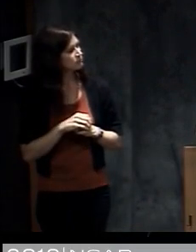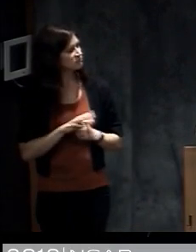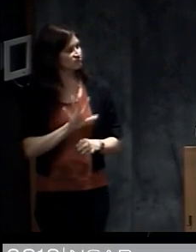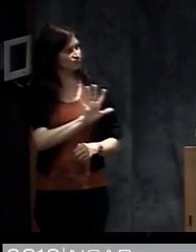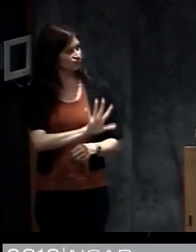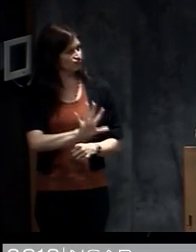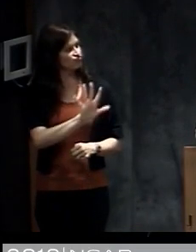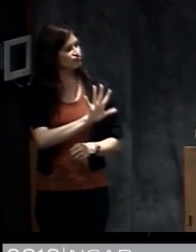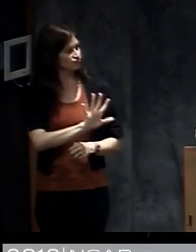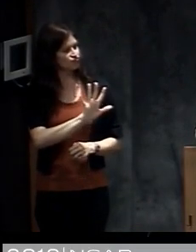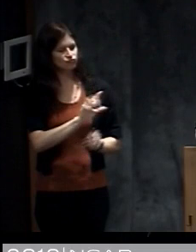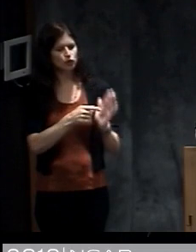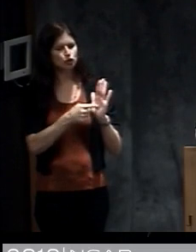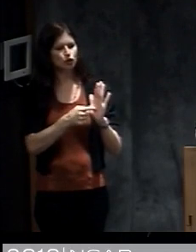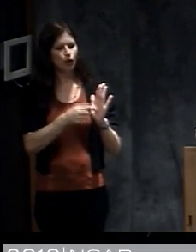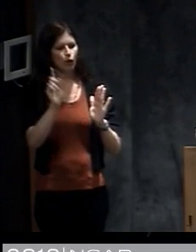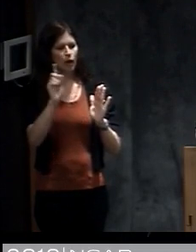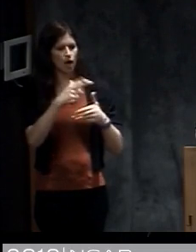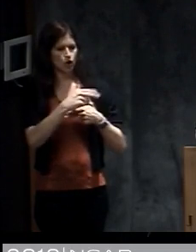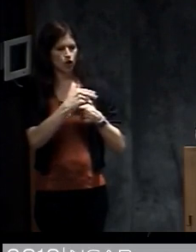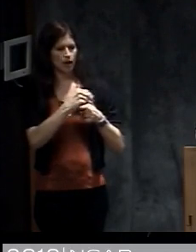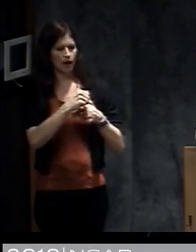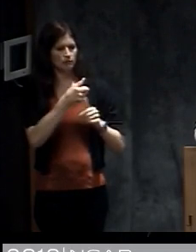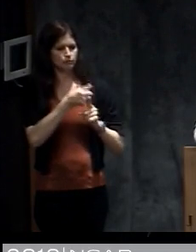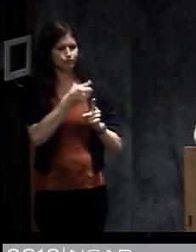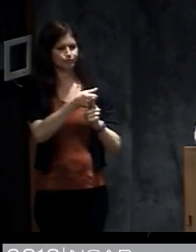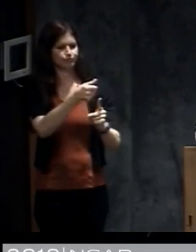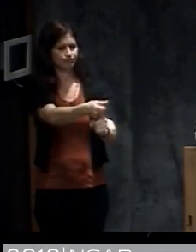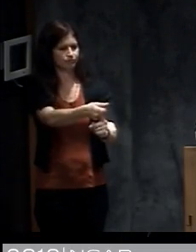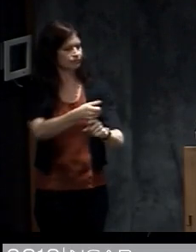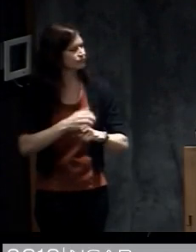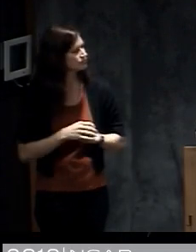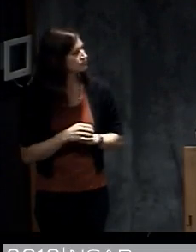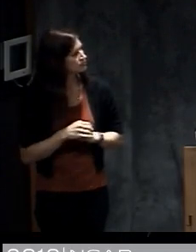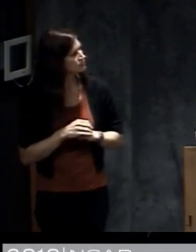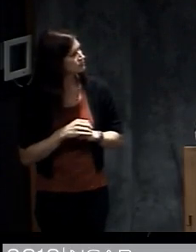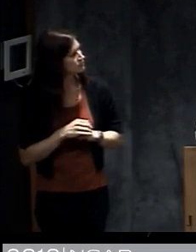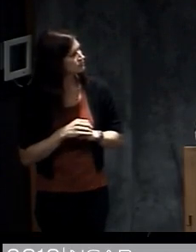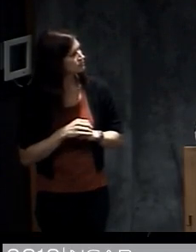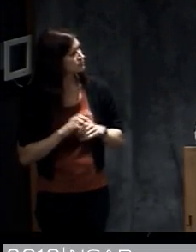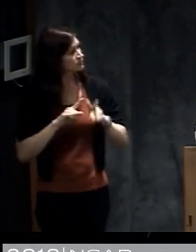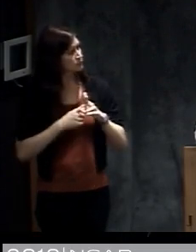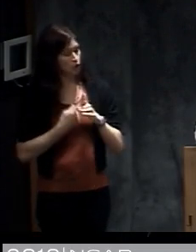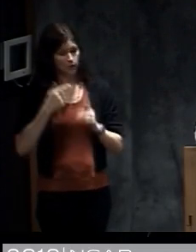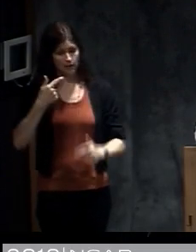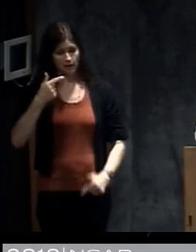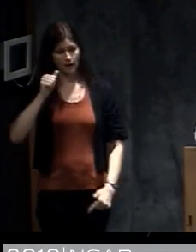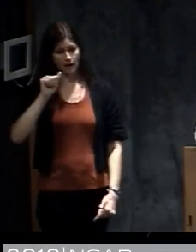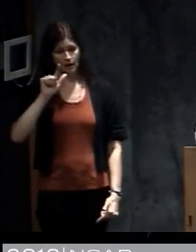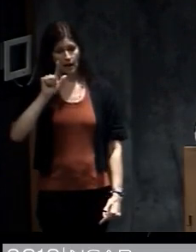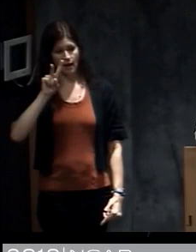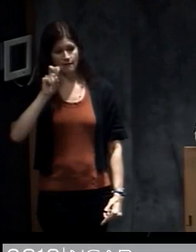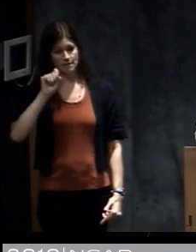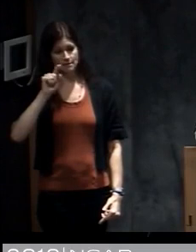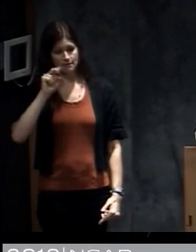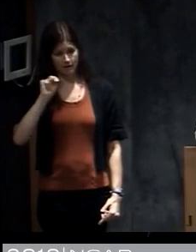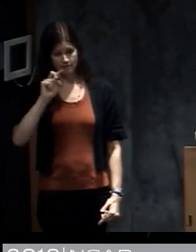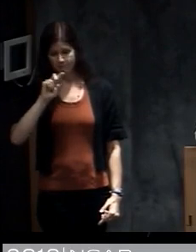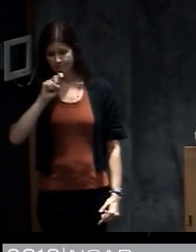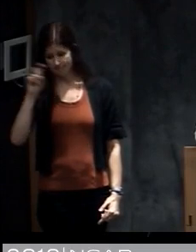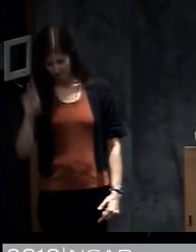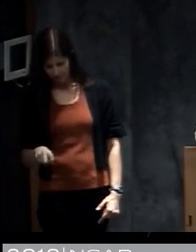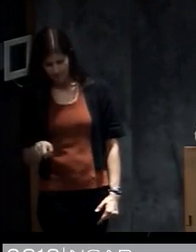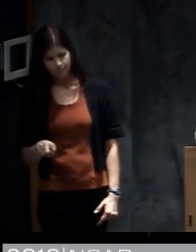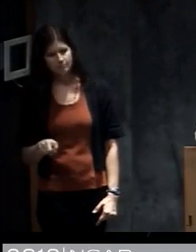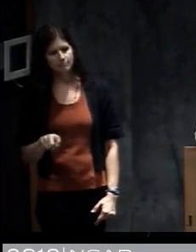I wanted to give you some geographical reference for some of the storms that I'll be talking about today. So I'm going to start with the Galveston Hurricane which happened in 1900 here in Texas